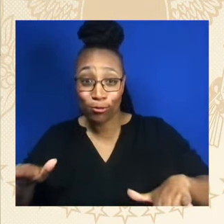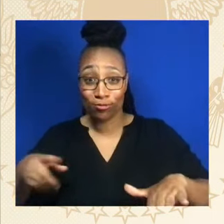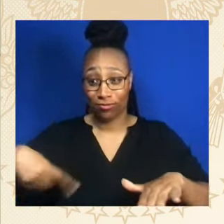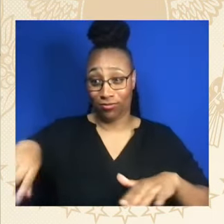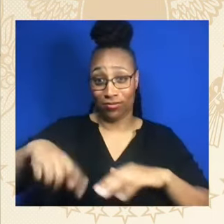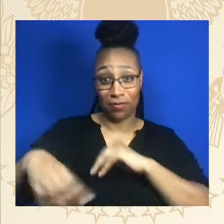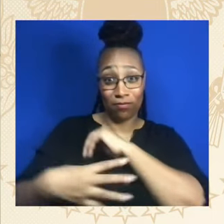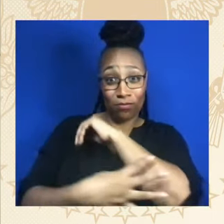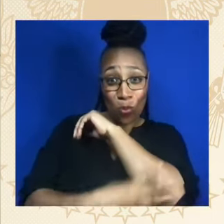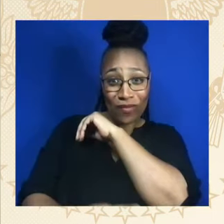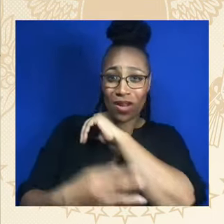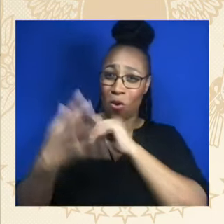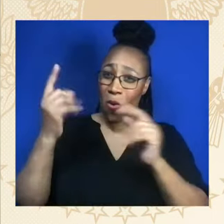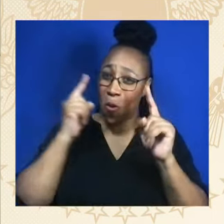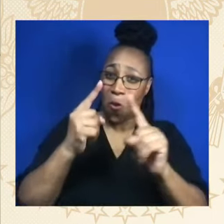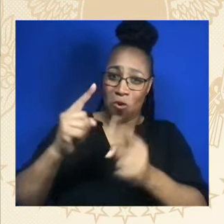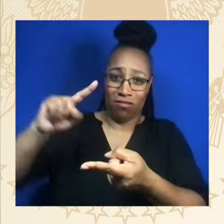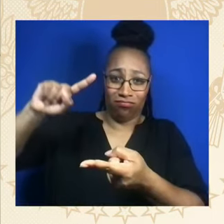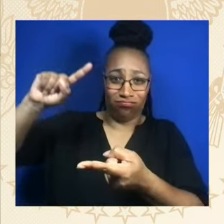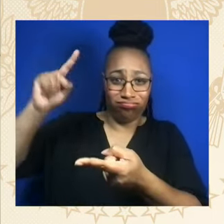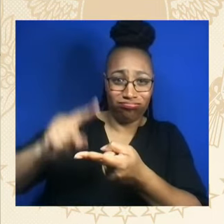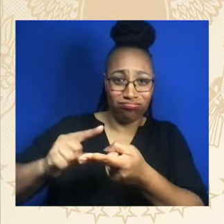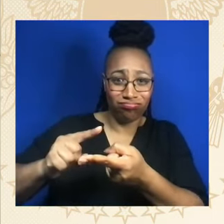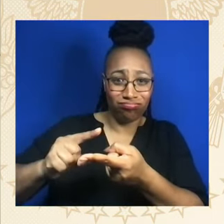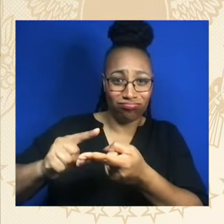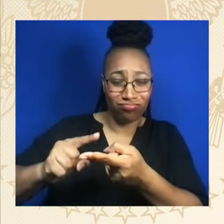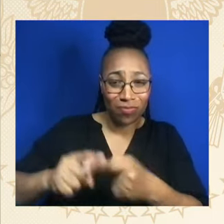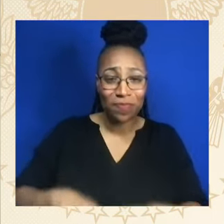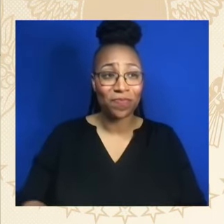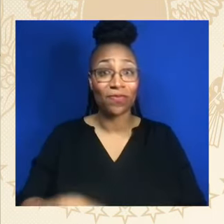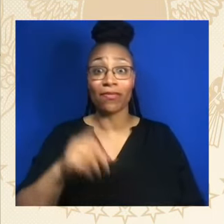Look, we need to help make that tax credit permanent now.